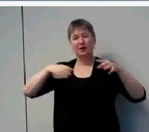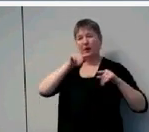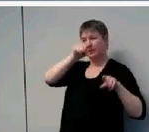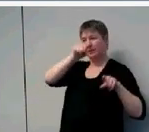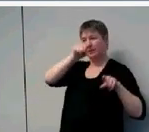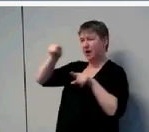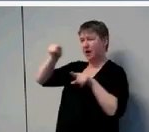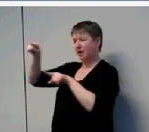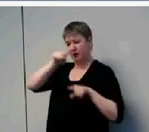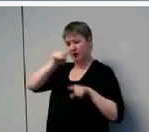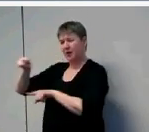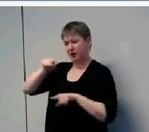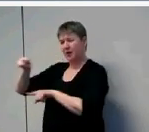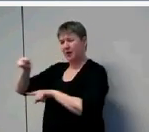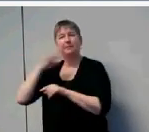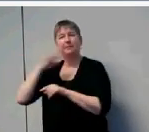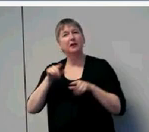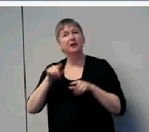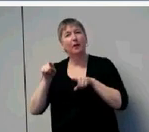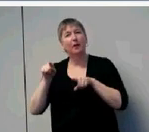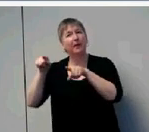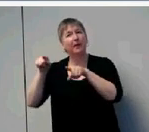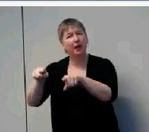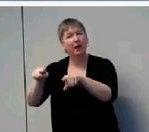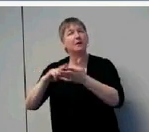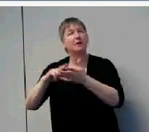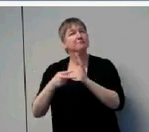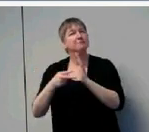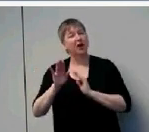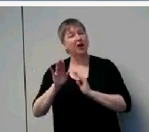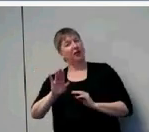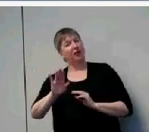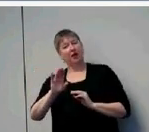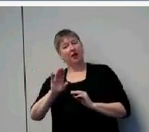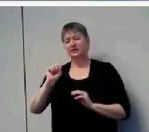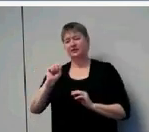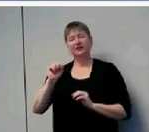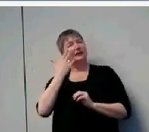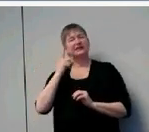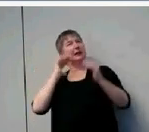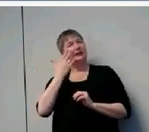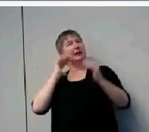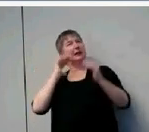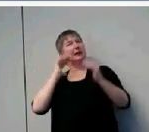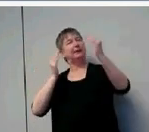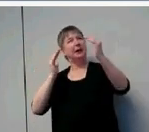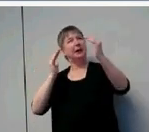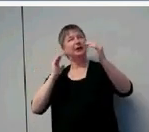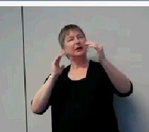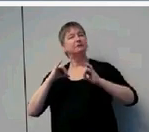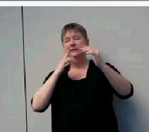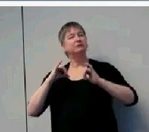relative status over time compared to the hearing group. That is, there wasn't some kind of